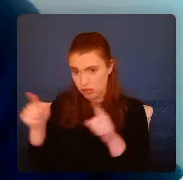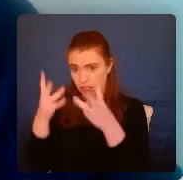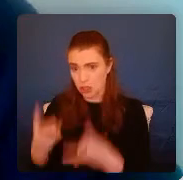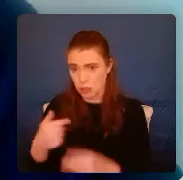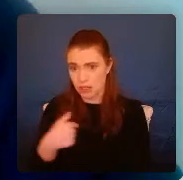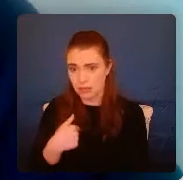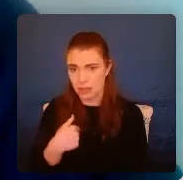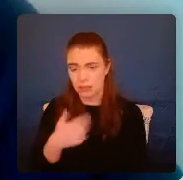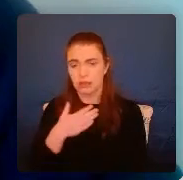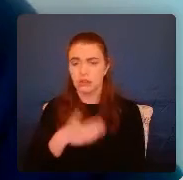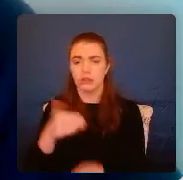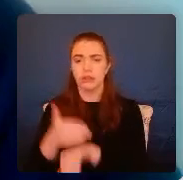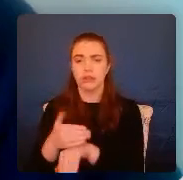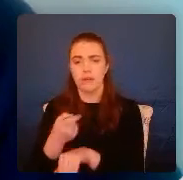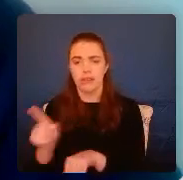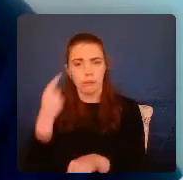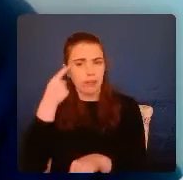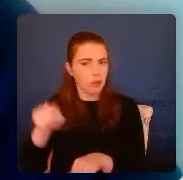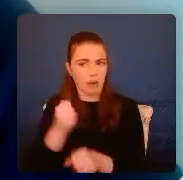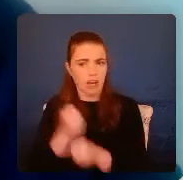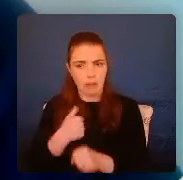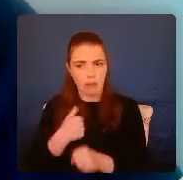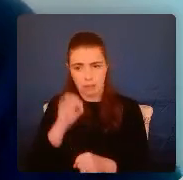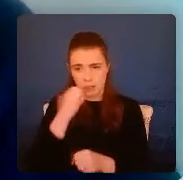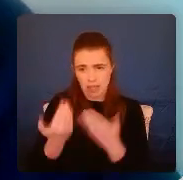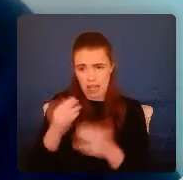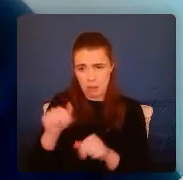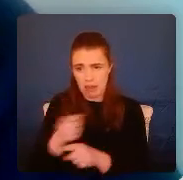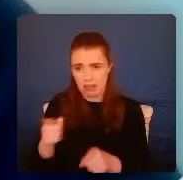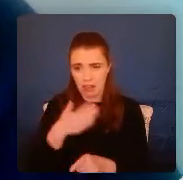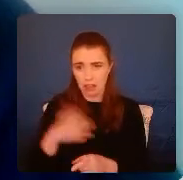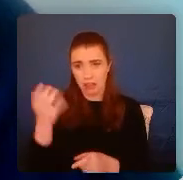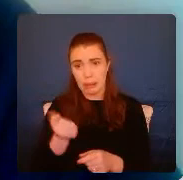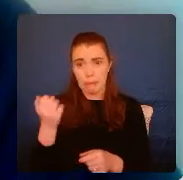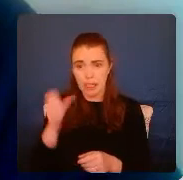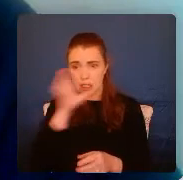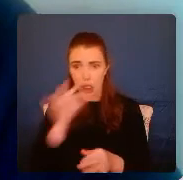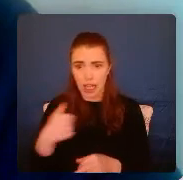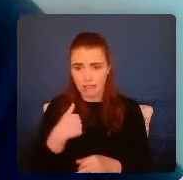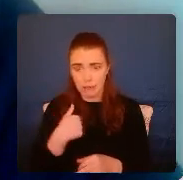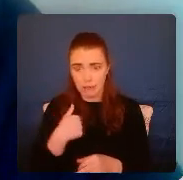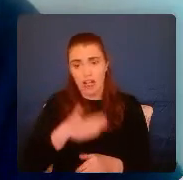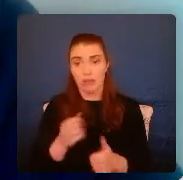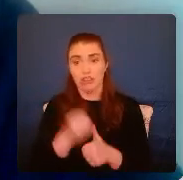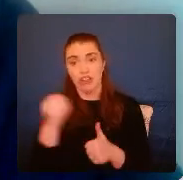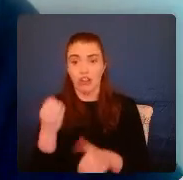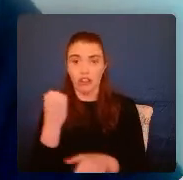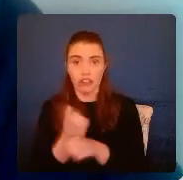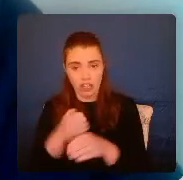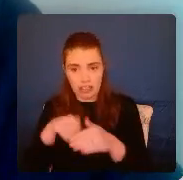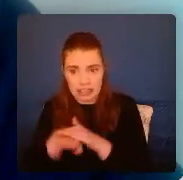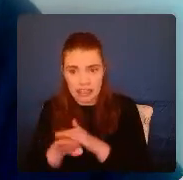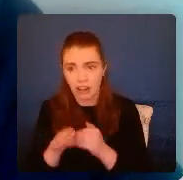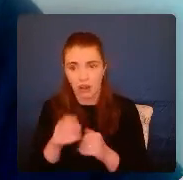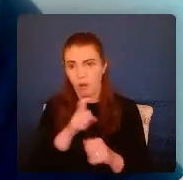It's just a job to them. They don't really care about me because how could they? They're just getting paid to look after me. I'm just another kid coming through the door and won't